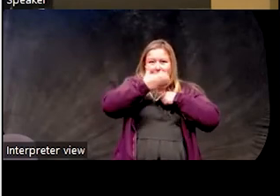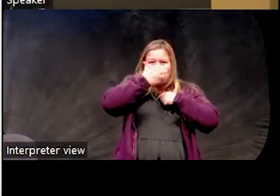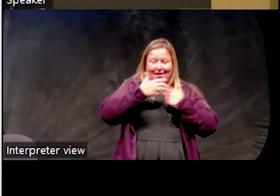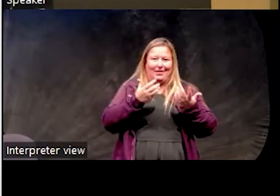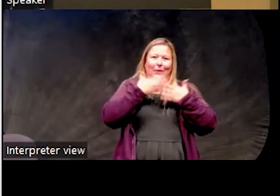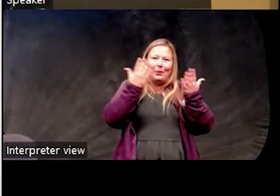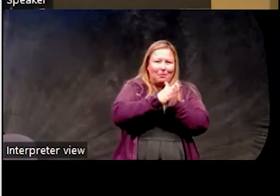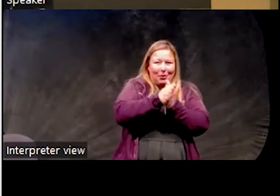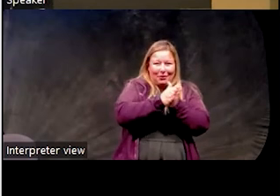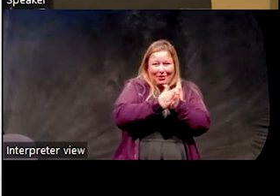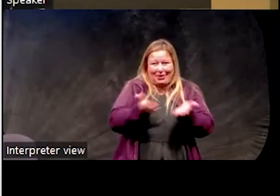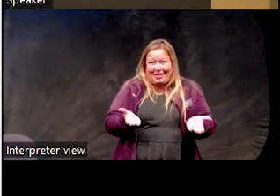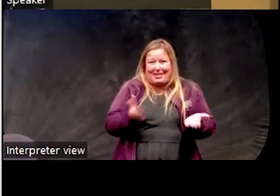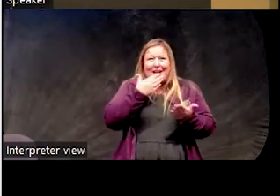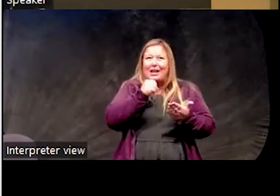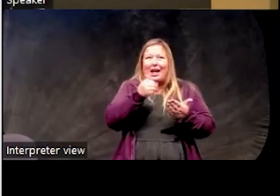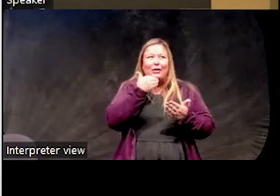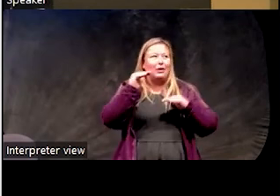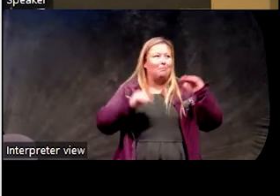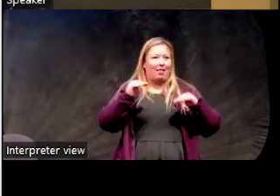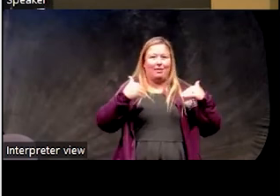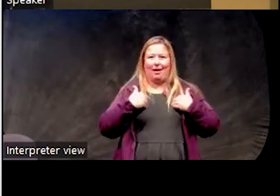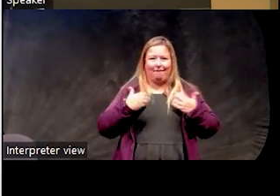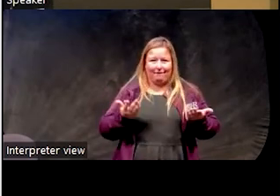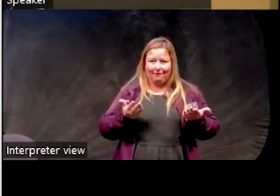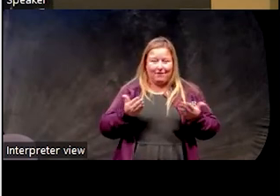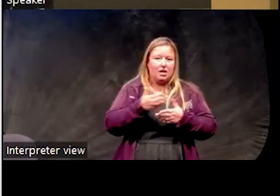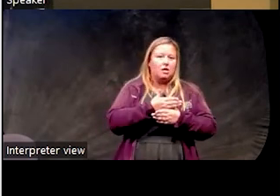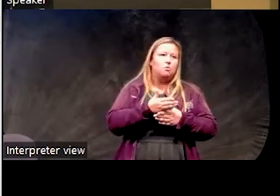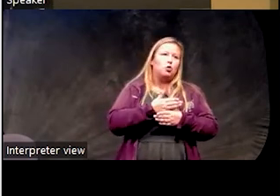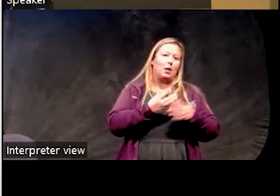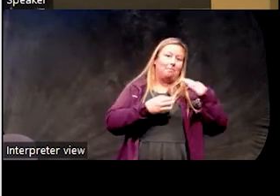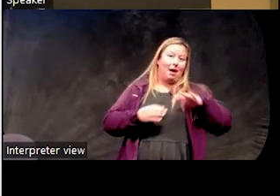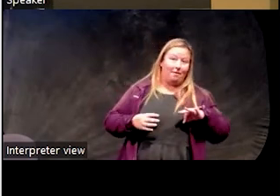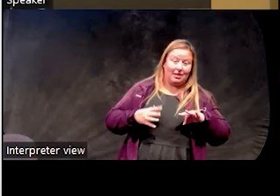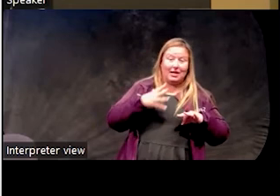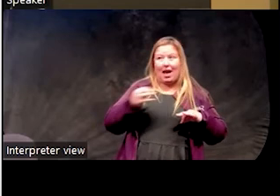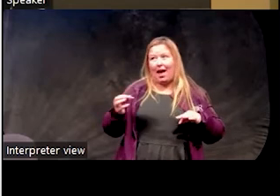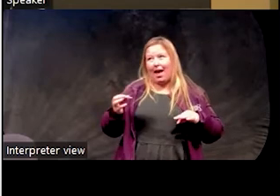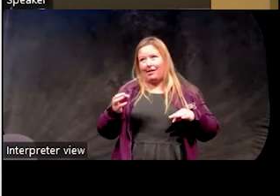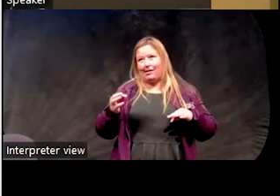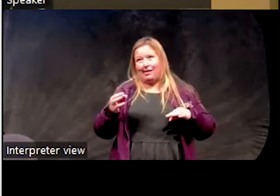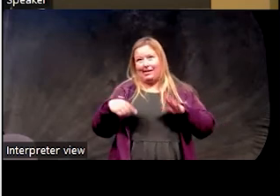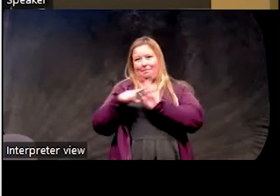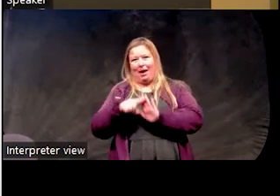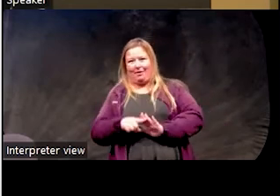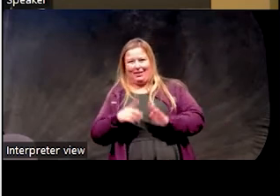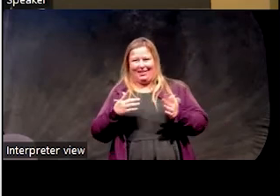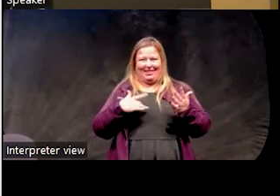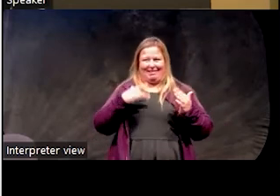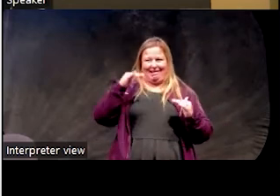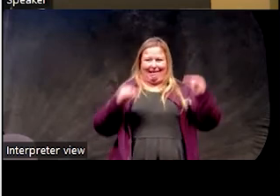motivation where there's just not a good balance or between like the benefits and the downsides of